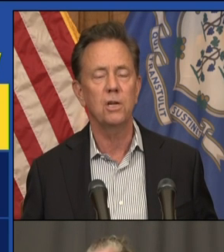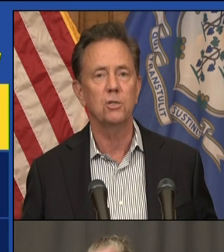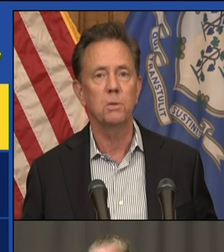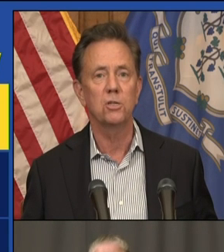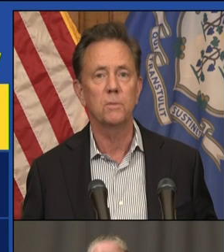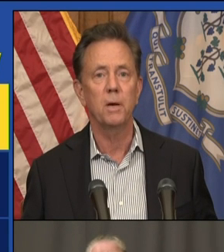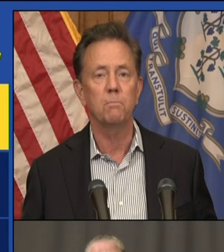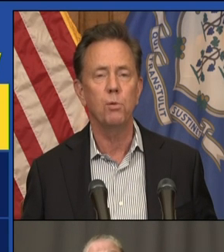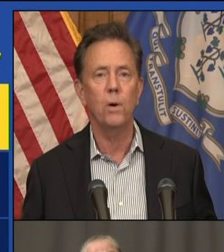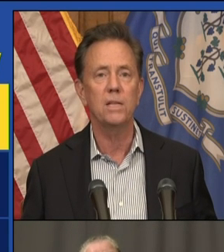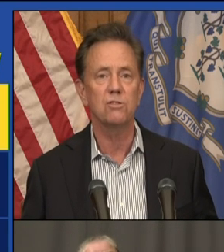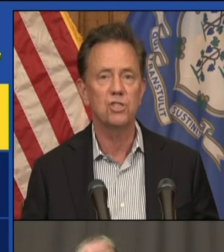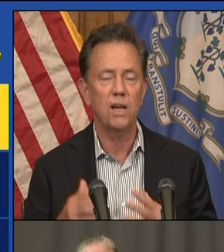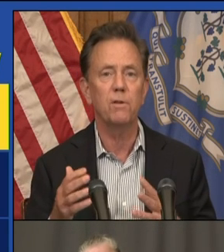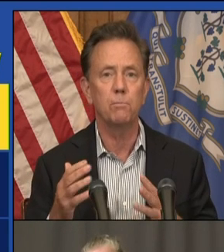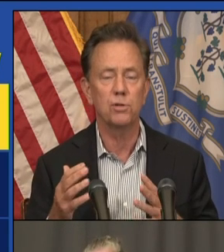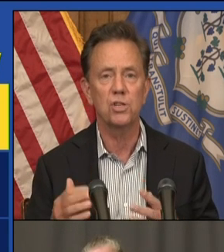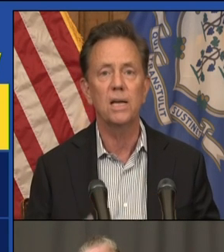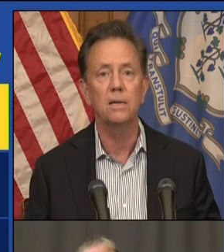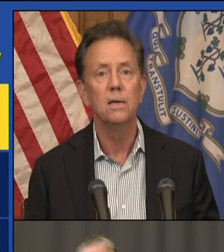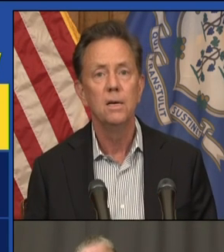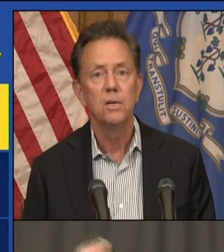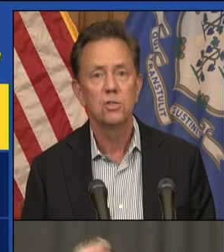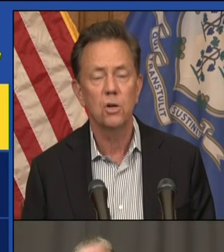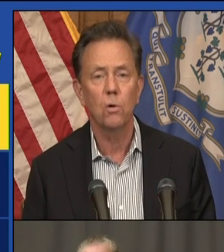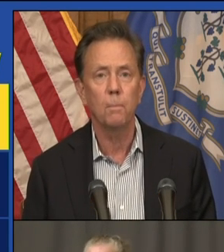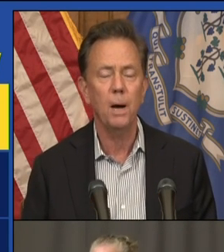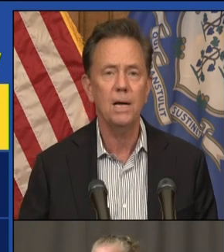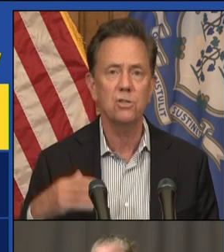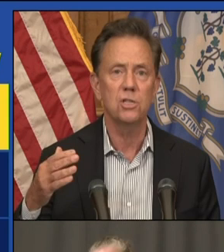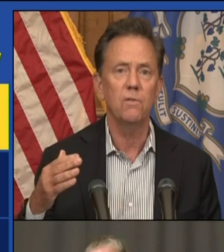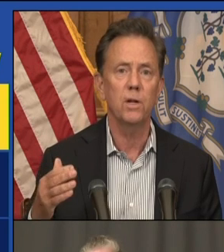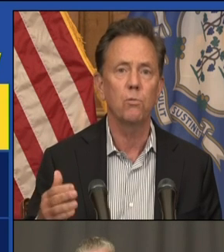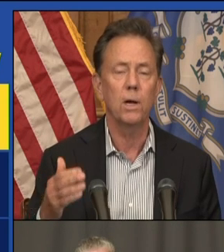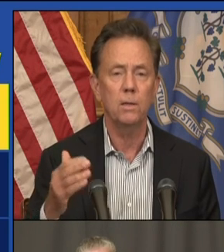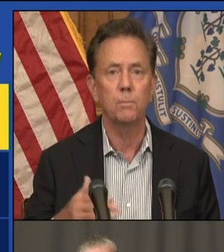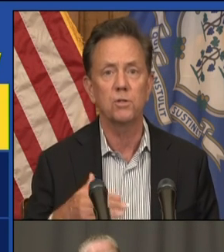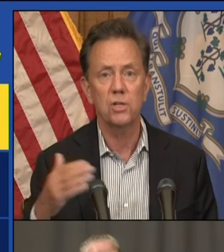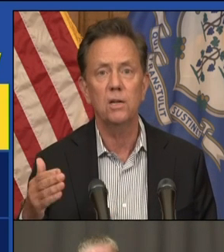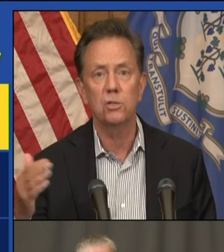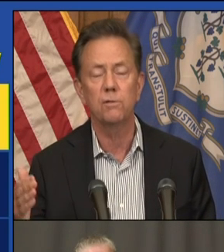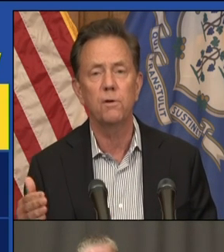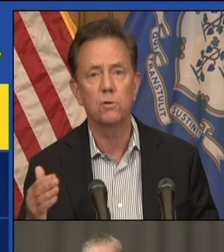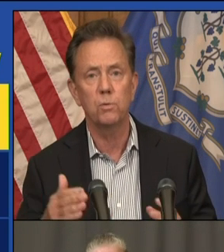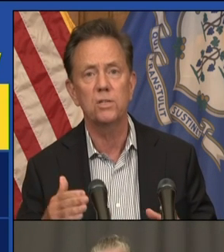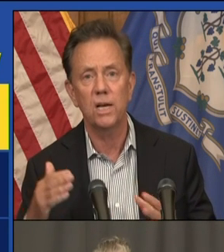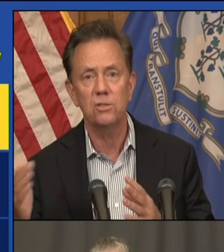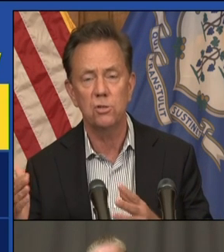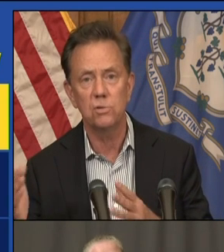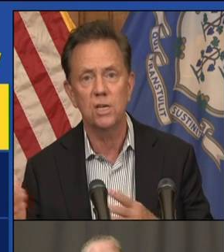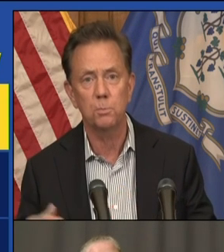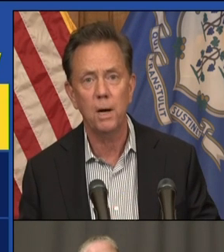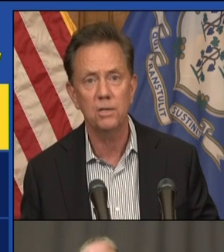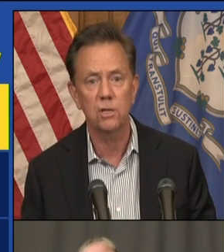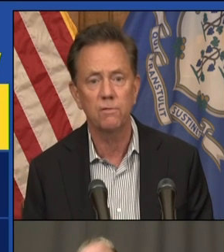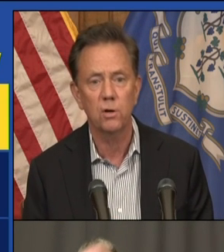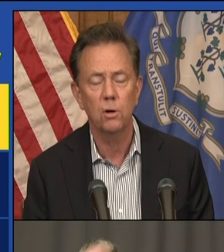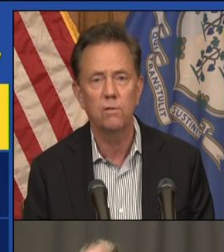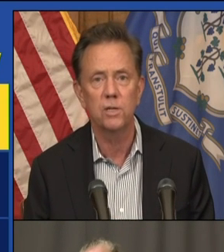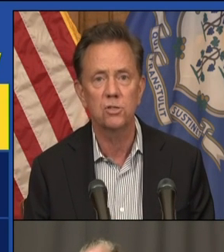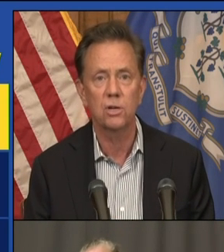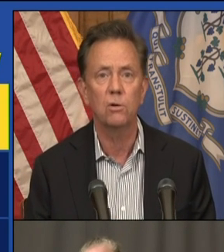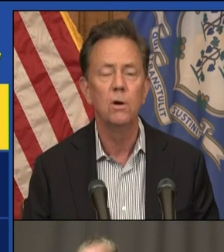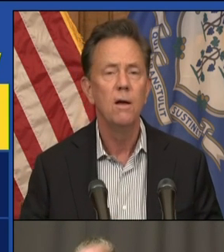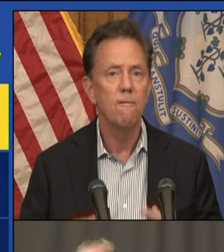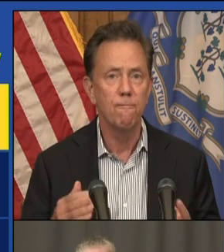Josh tells me is about 0.7%. So our positivity rate, the percentage of folks we test who test positive for